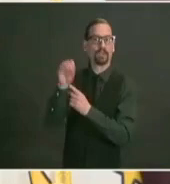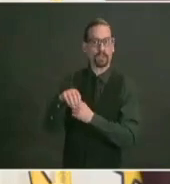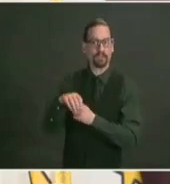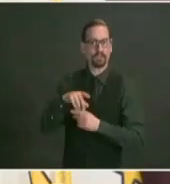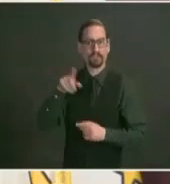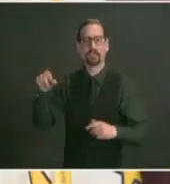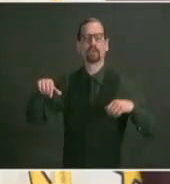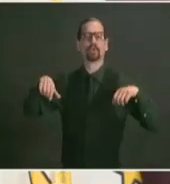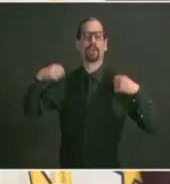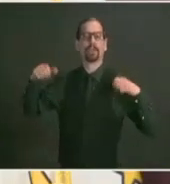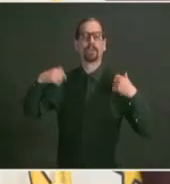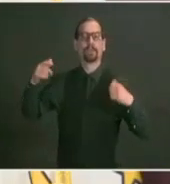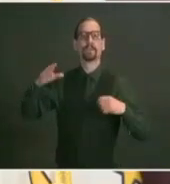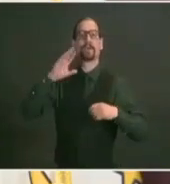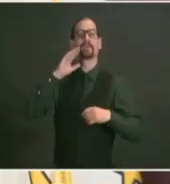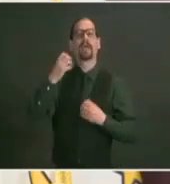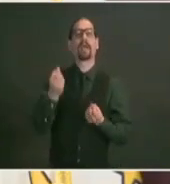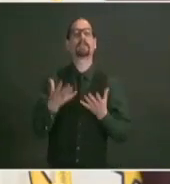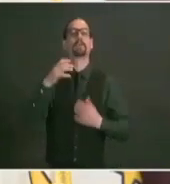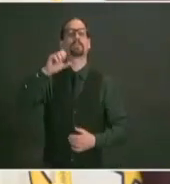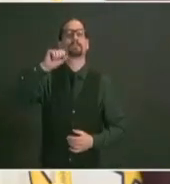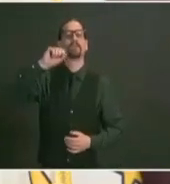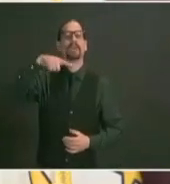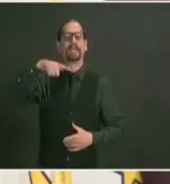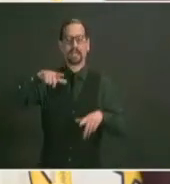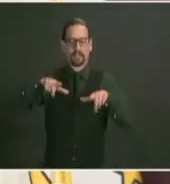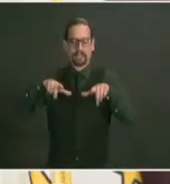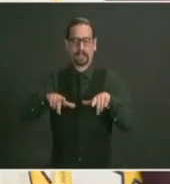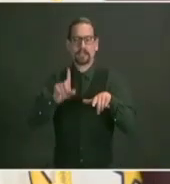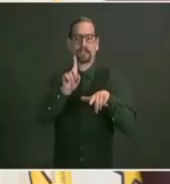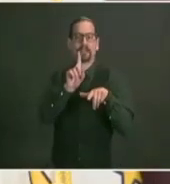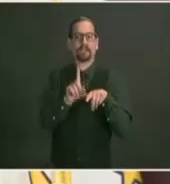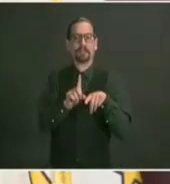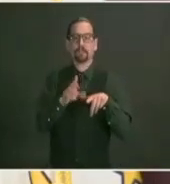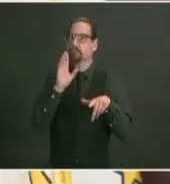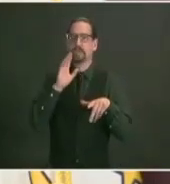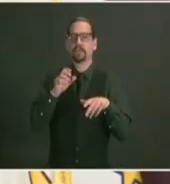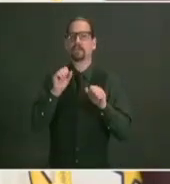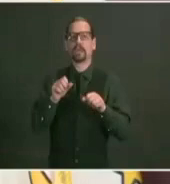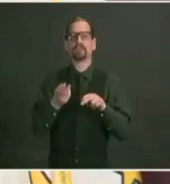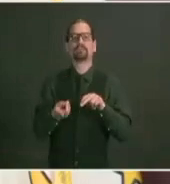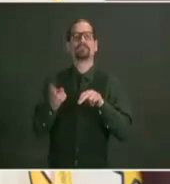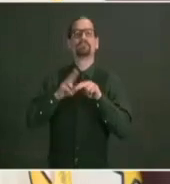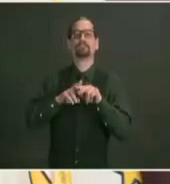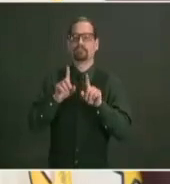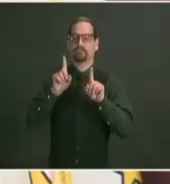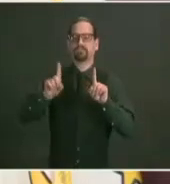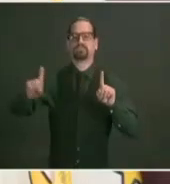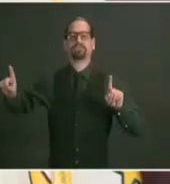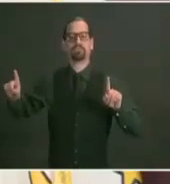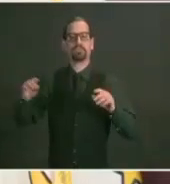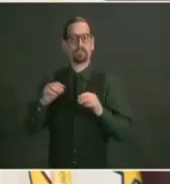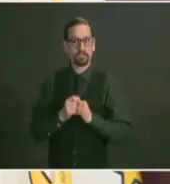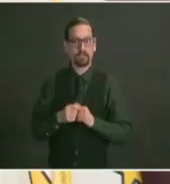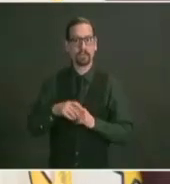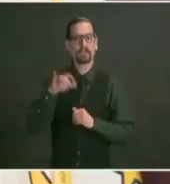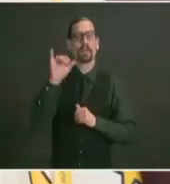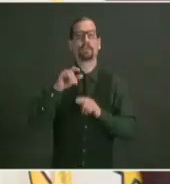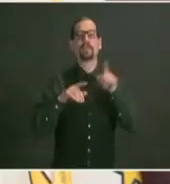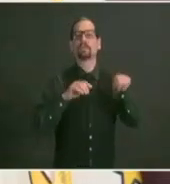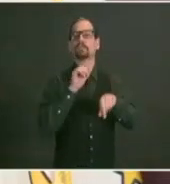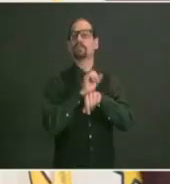footage restrictions office venues and assemblies and funeral homes can operate at 50 percent